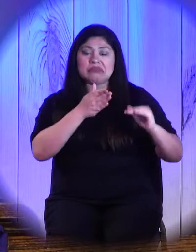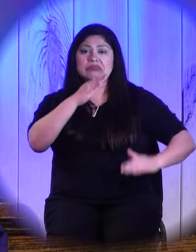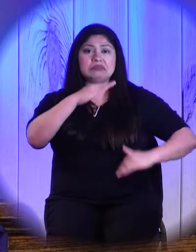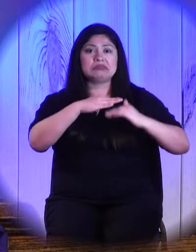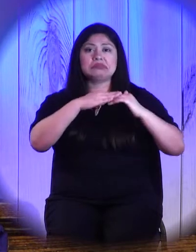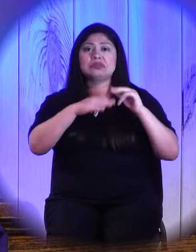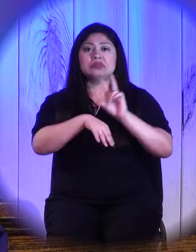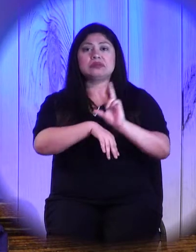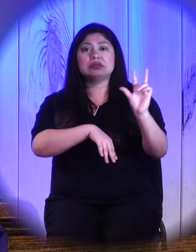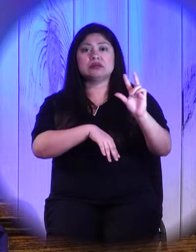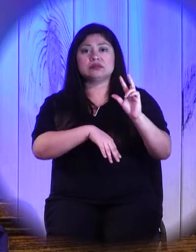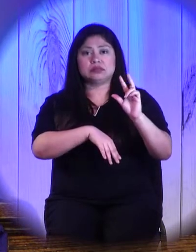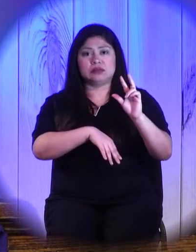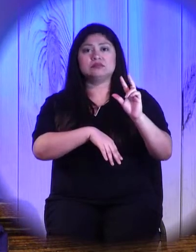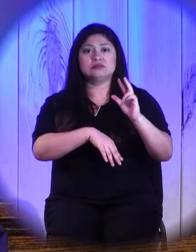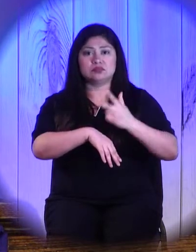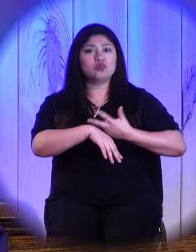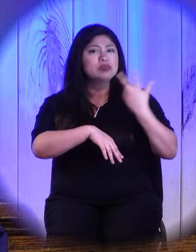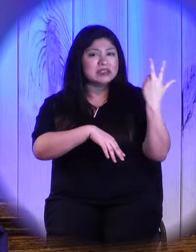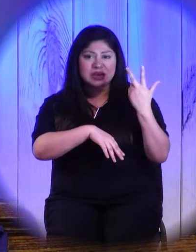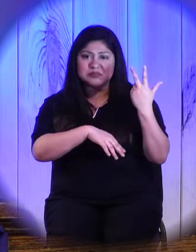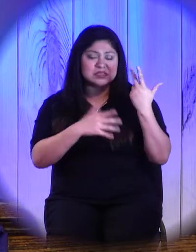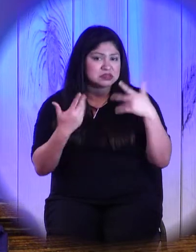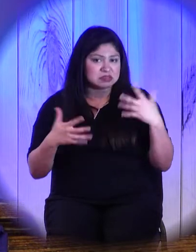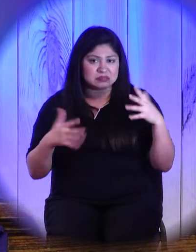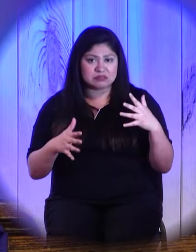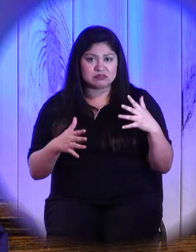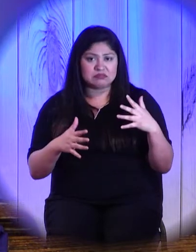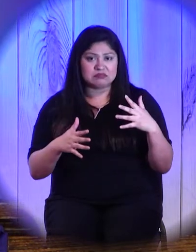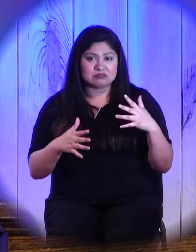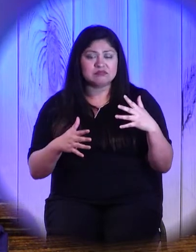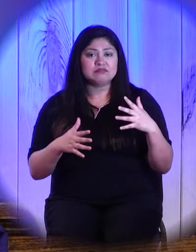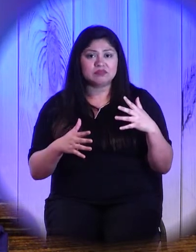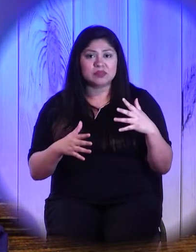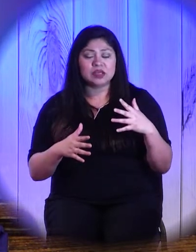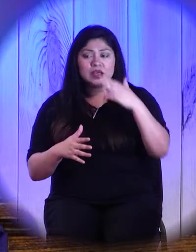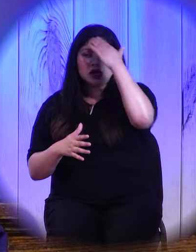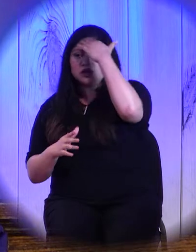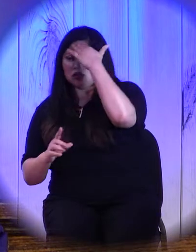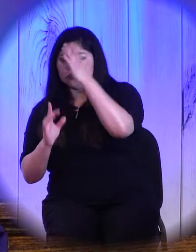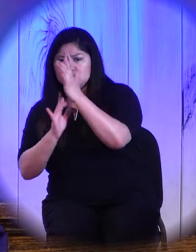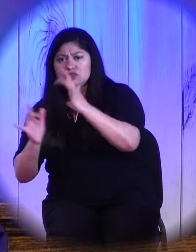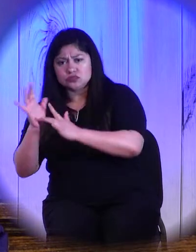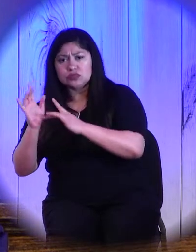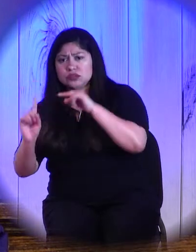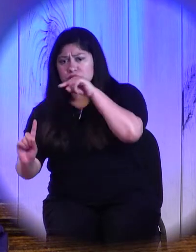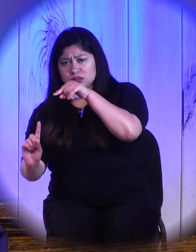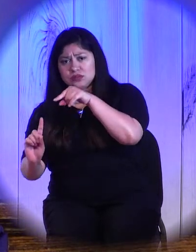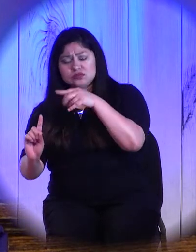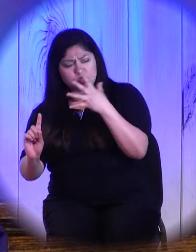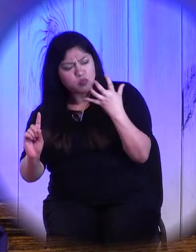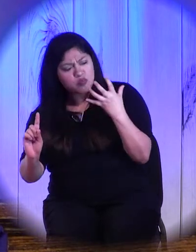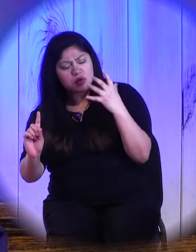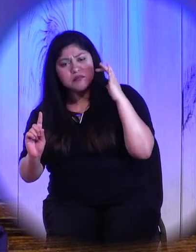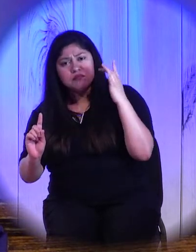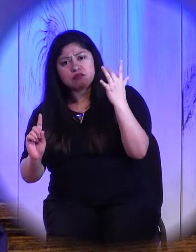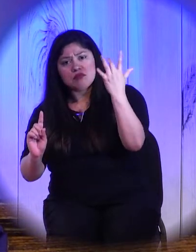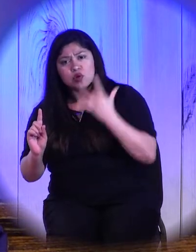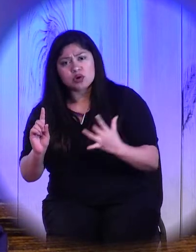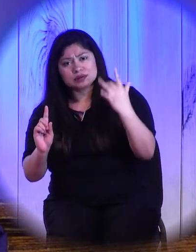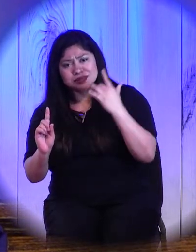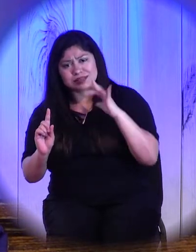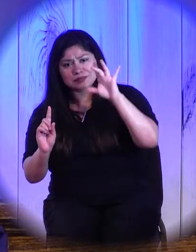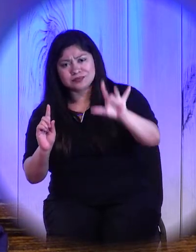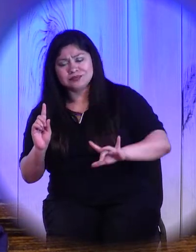wash your hands of them. No, Peter understands that Jesus is someone who values mercy, whose teachings really over and